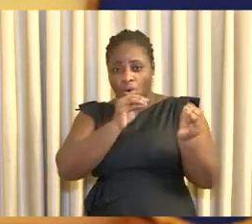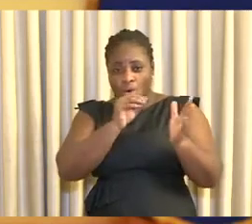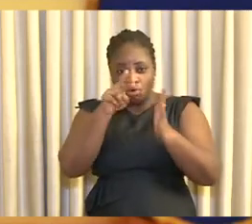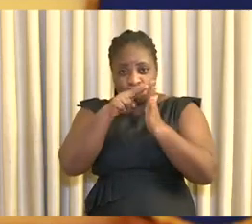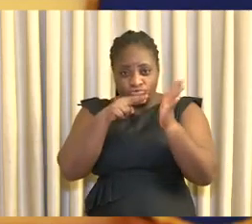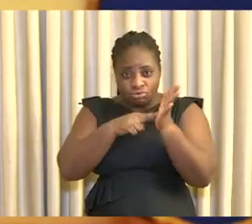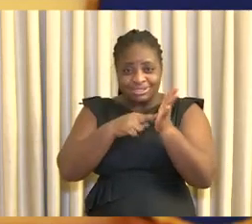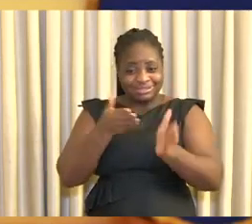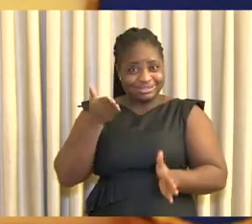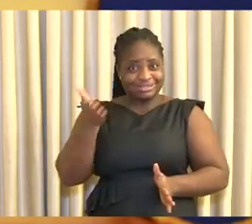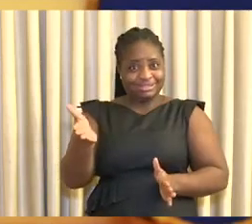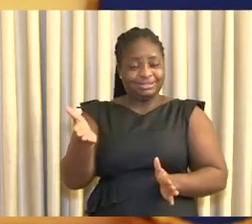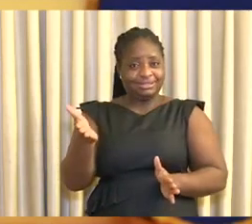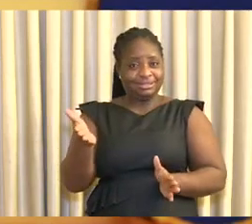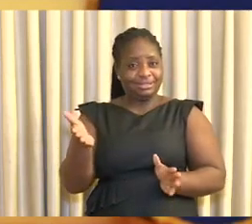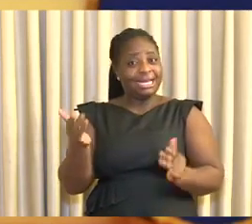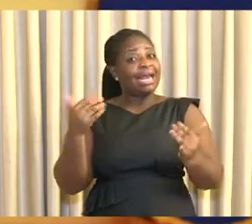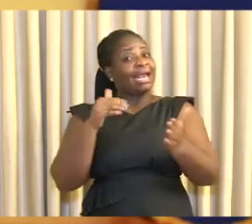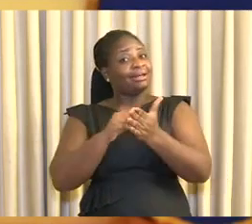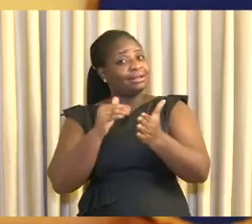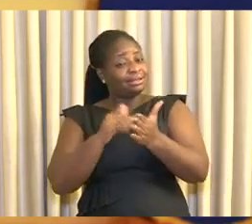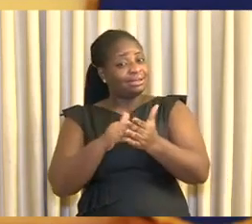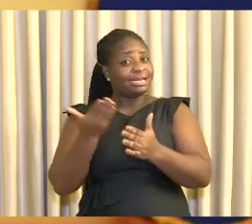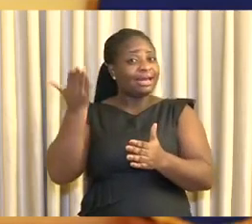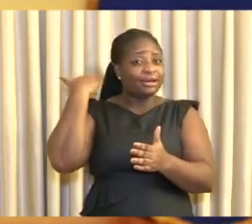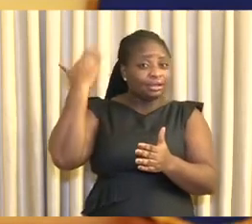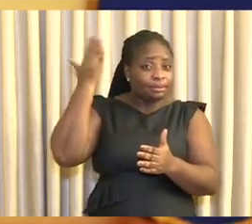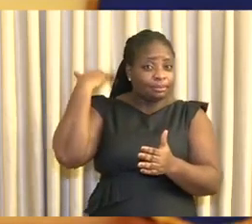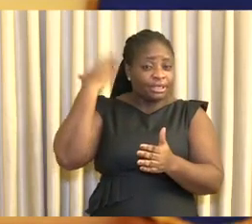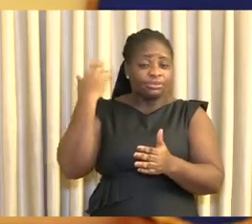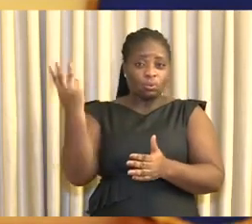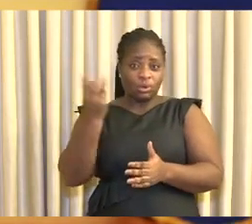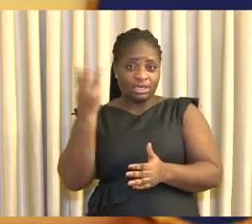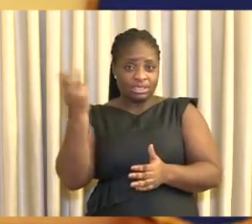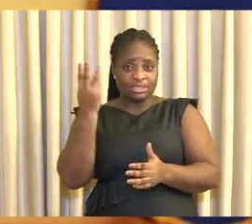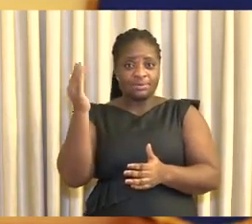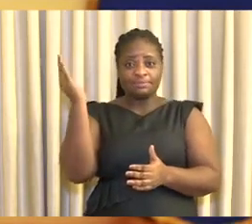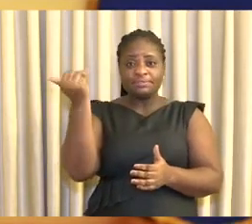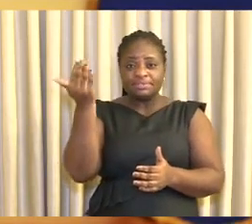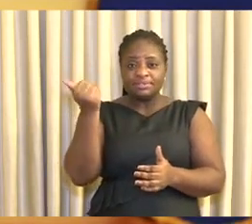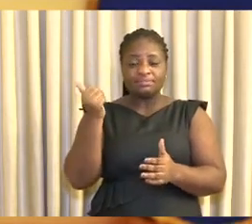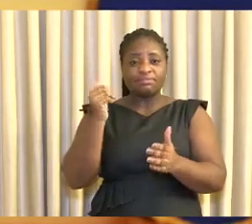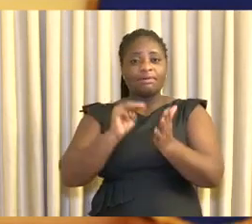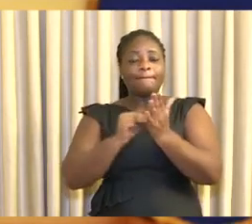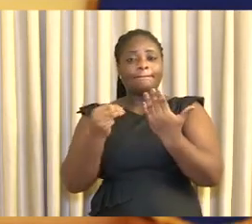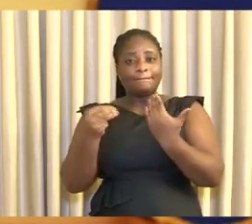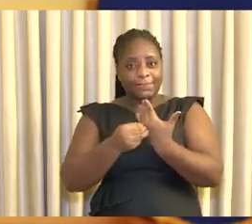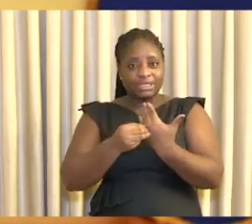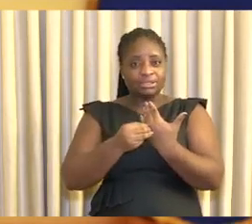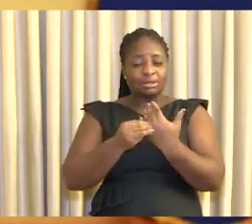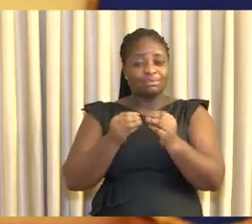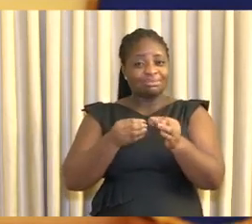For the avoidance of doubt, the earlier measures announced on Wednesday, 15 March, which have been extended,